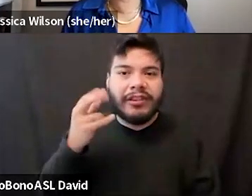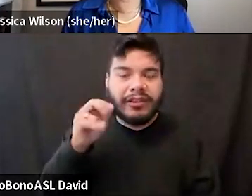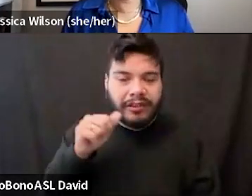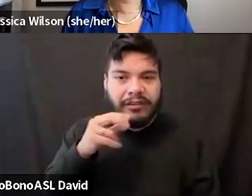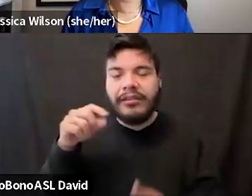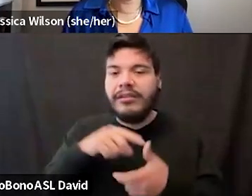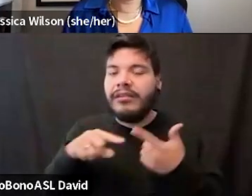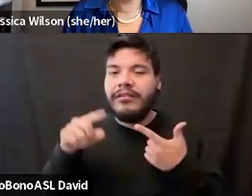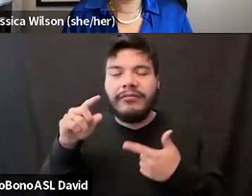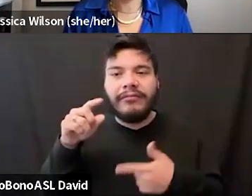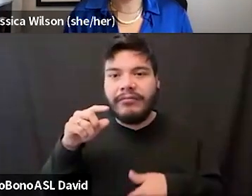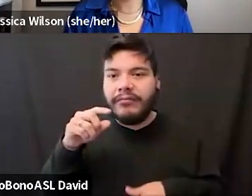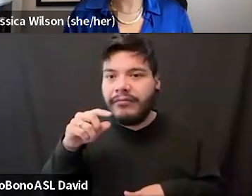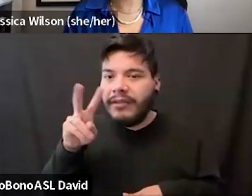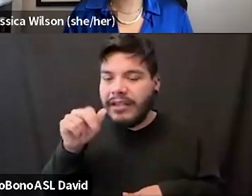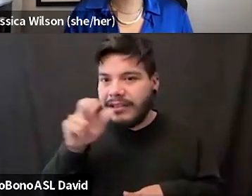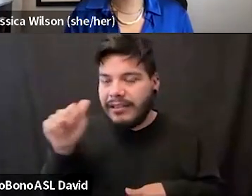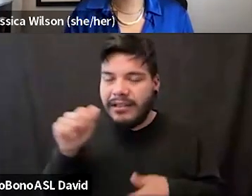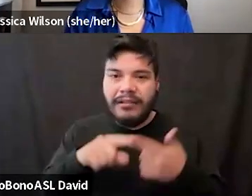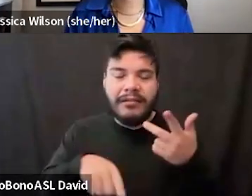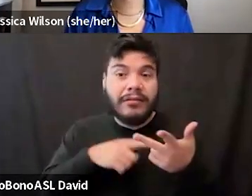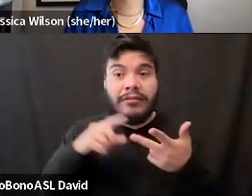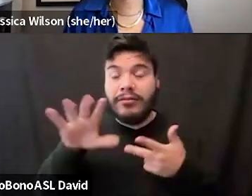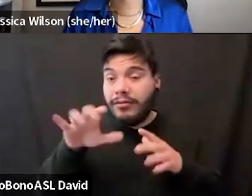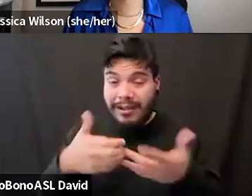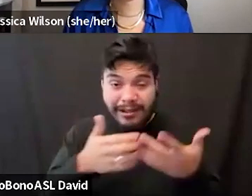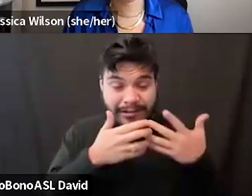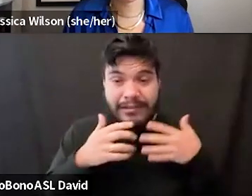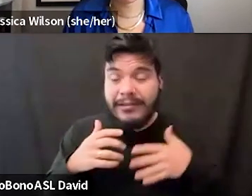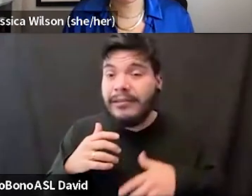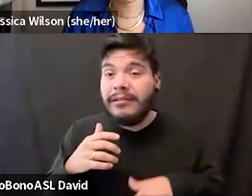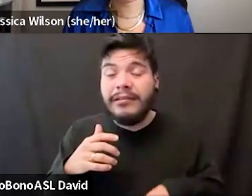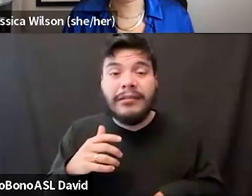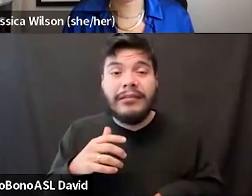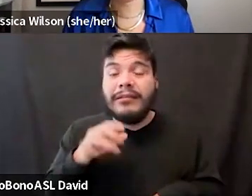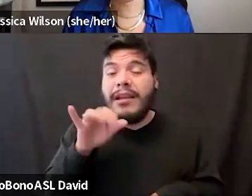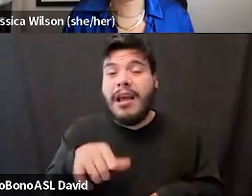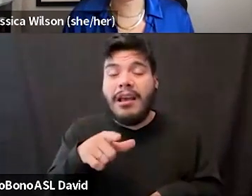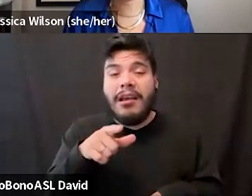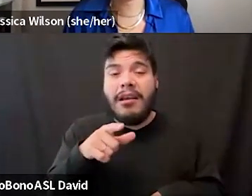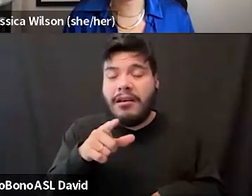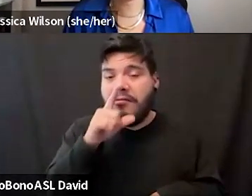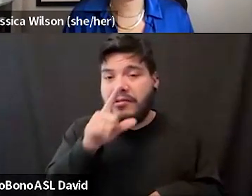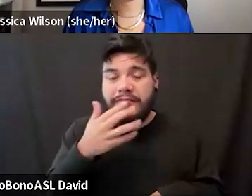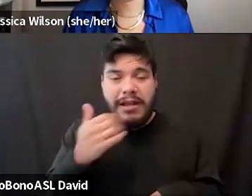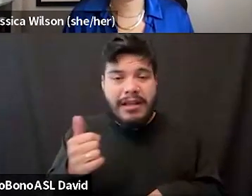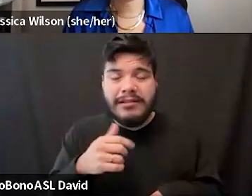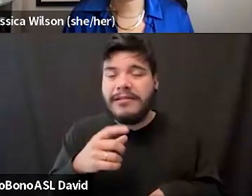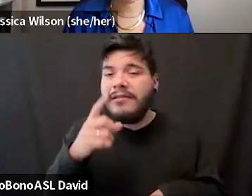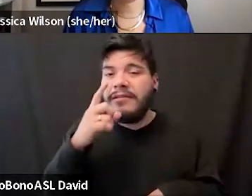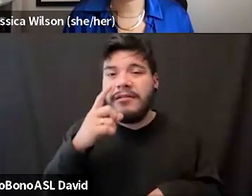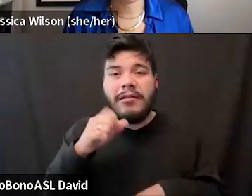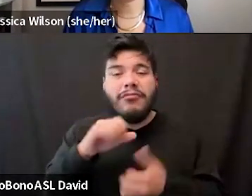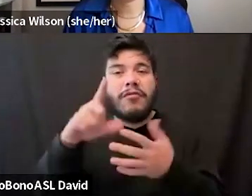rage, black magic. I went to one of your getting body classes like that. I feel like it's the best way, especially for my generation.